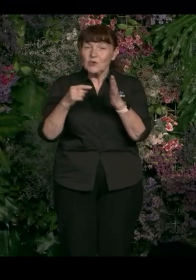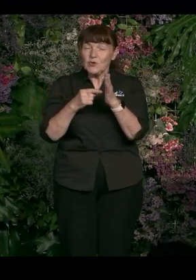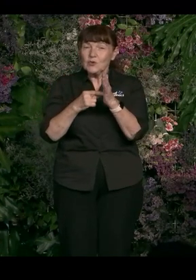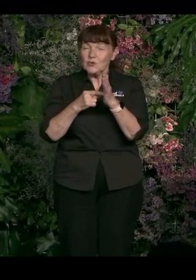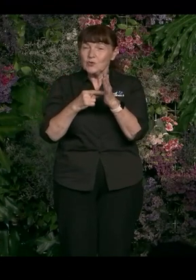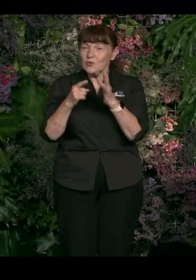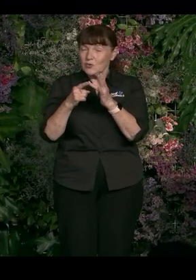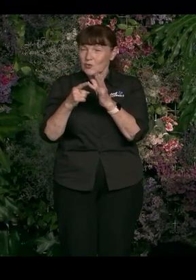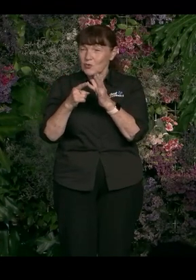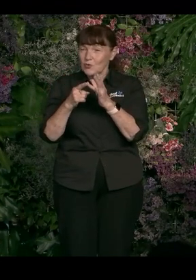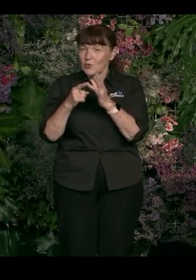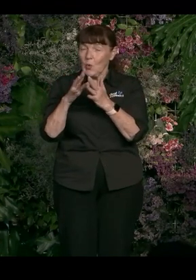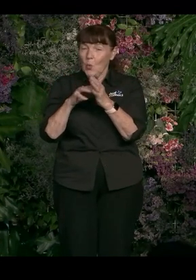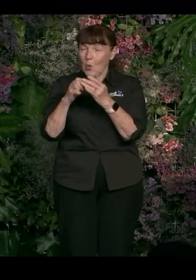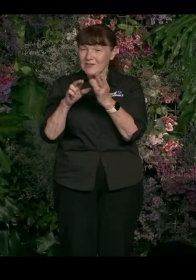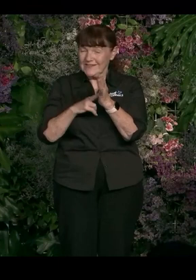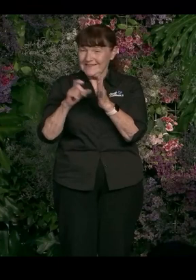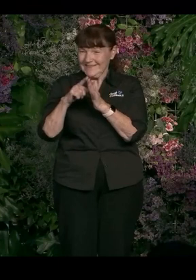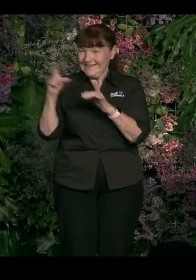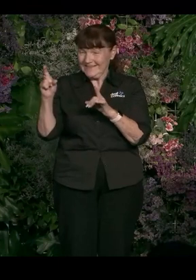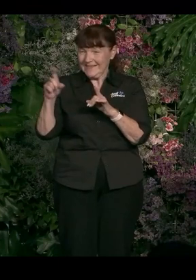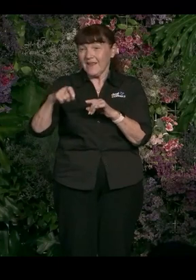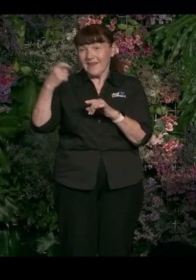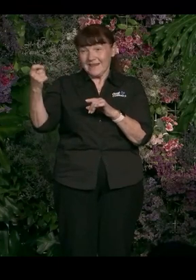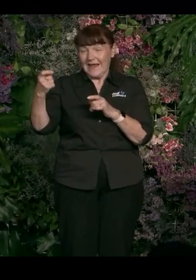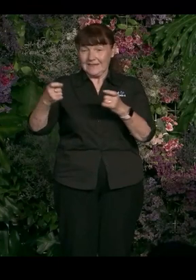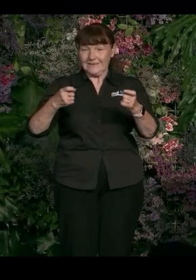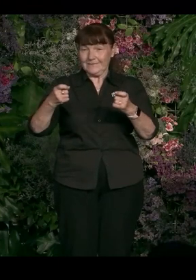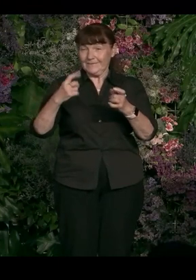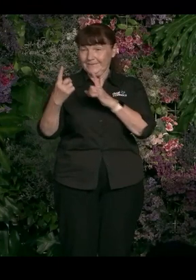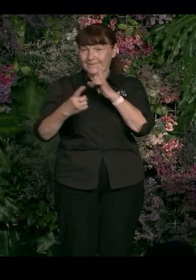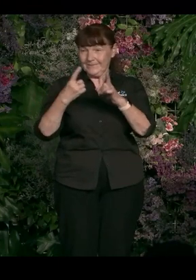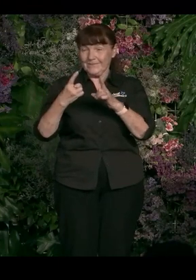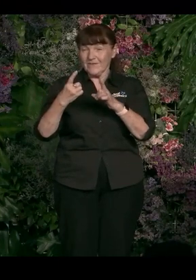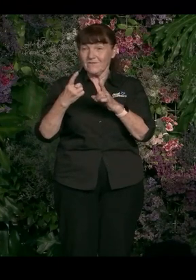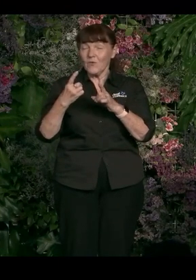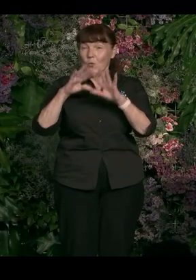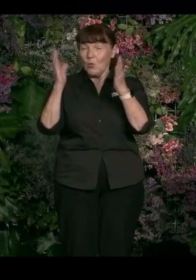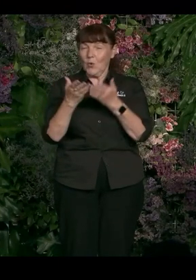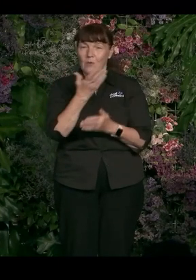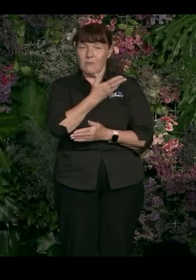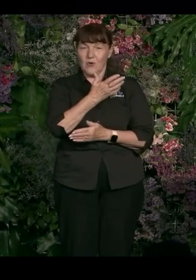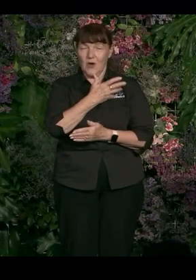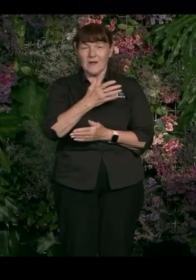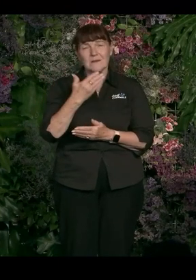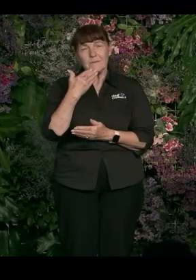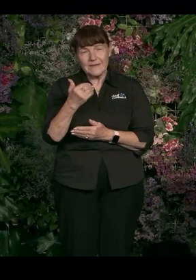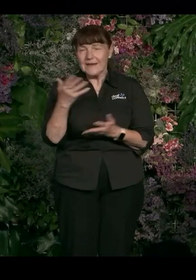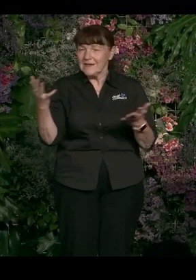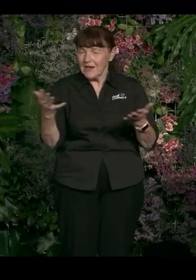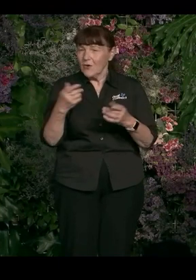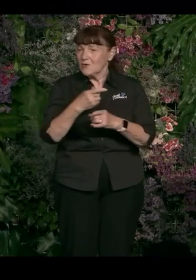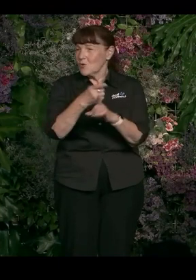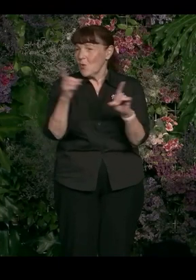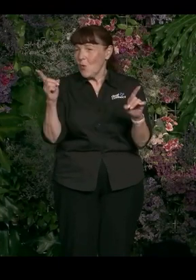next host of World Pride and it is a very profound and poignant moment. So, please, I encourage you all before